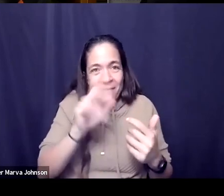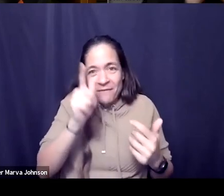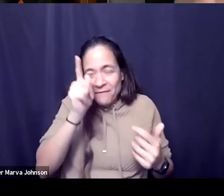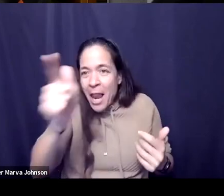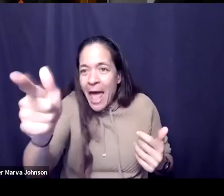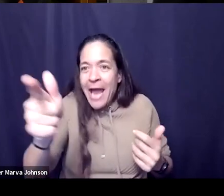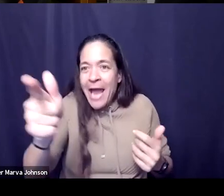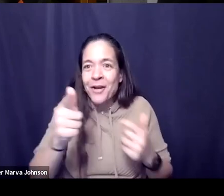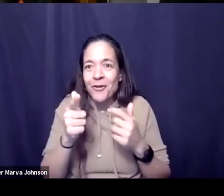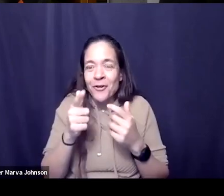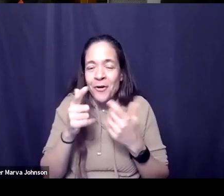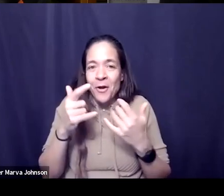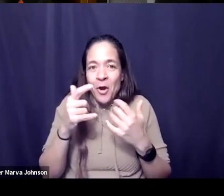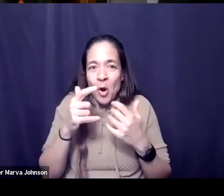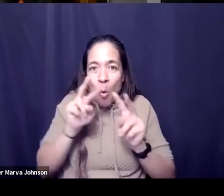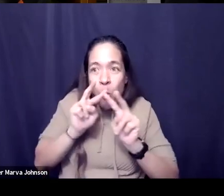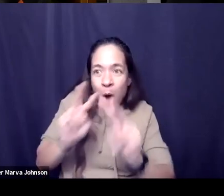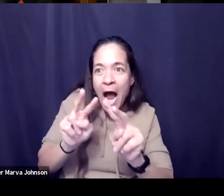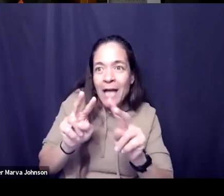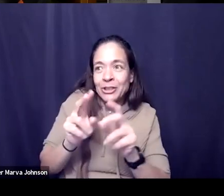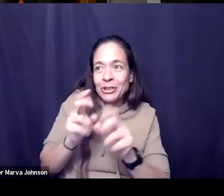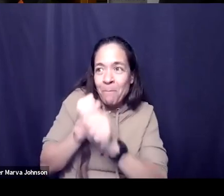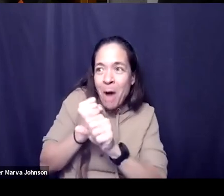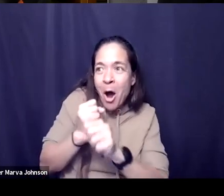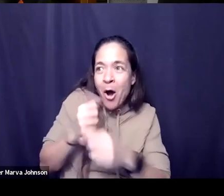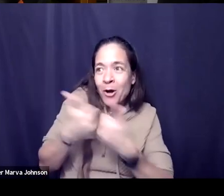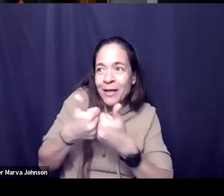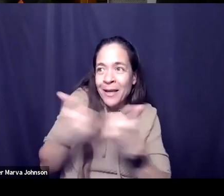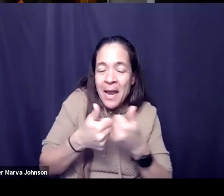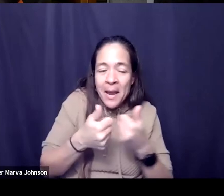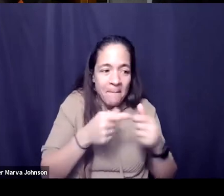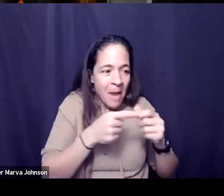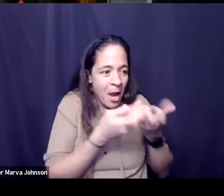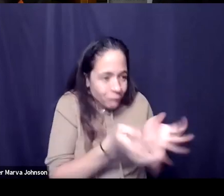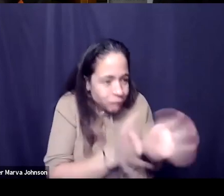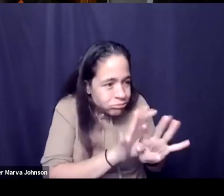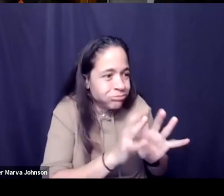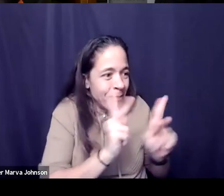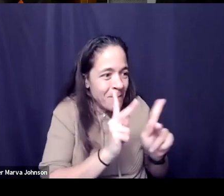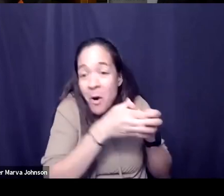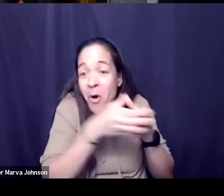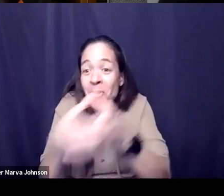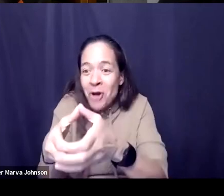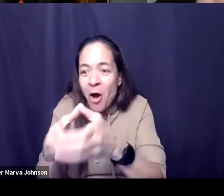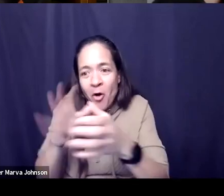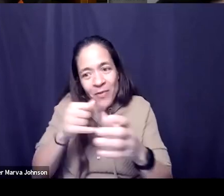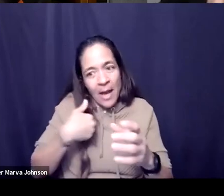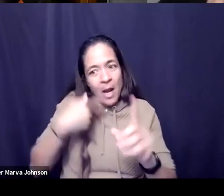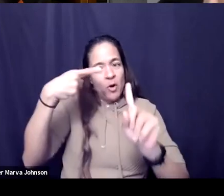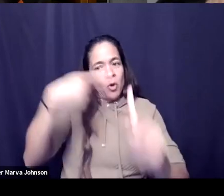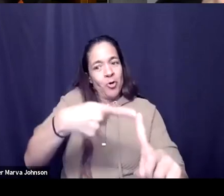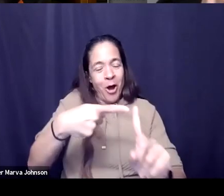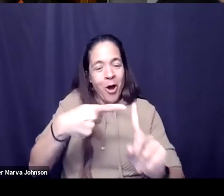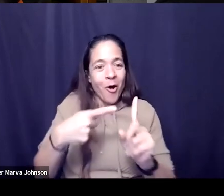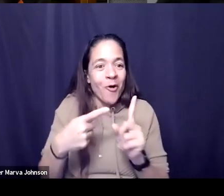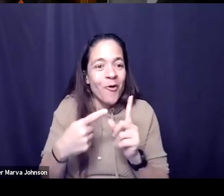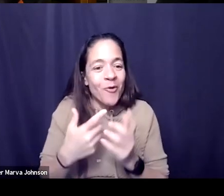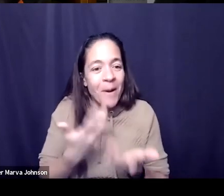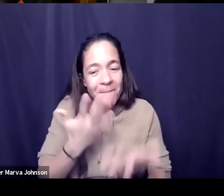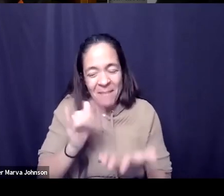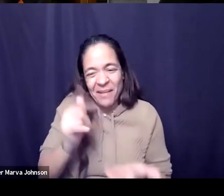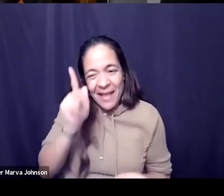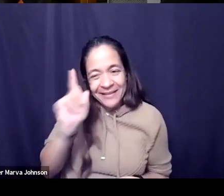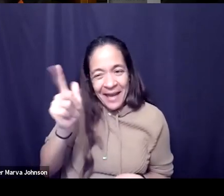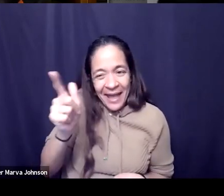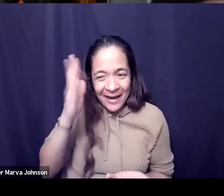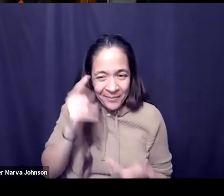in shilada when this pandemic has passed us and we're able to be a little more mobile um how do you go about so now i'm going to ask